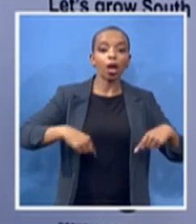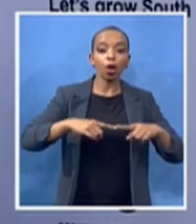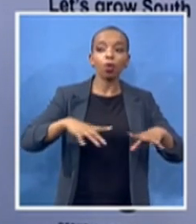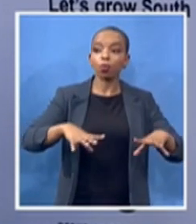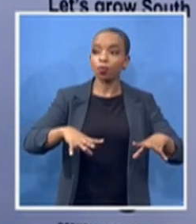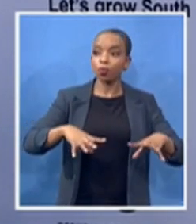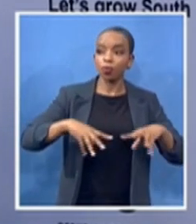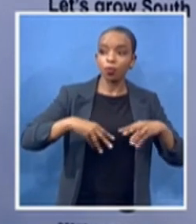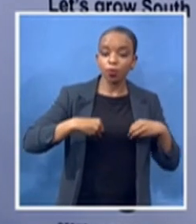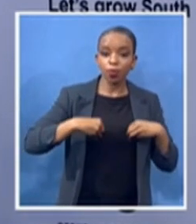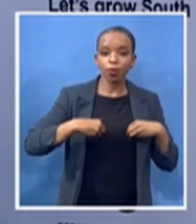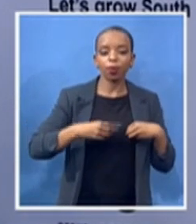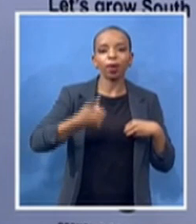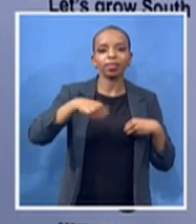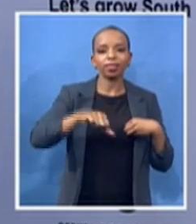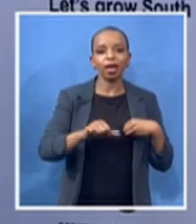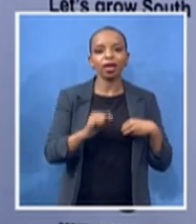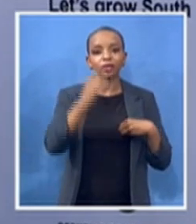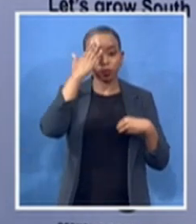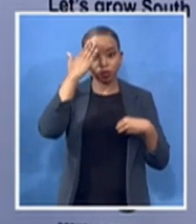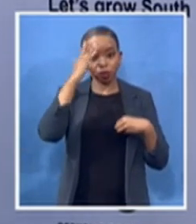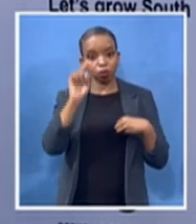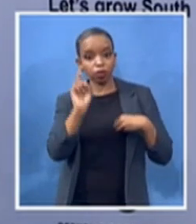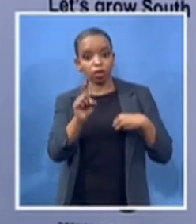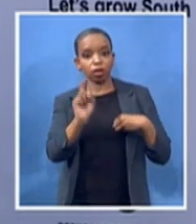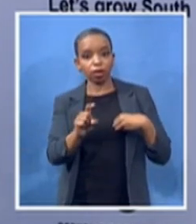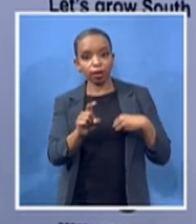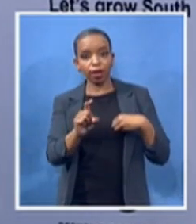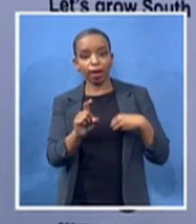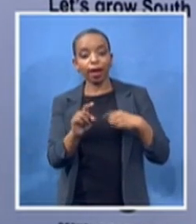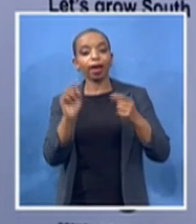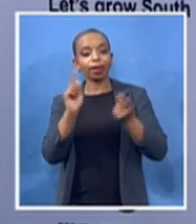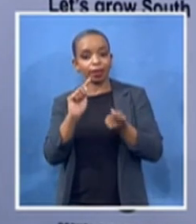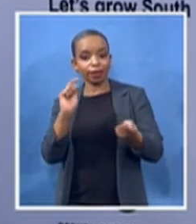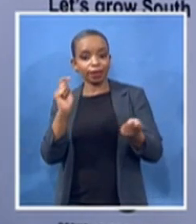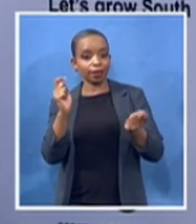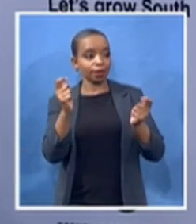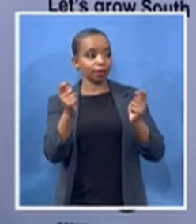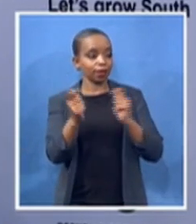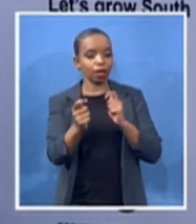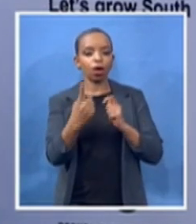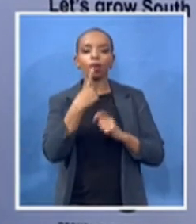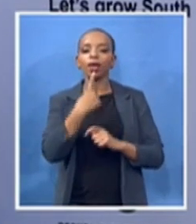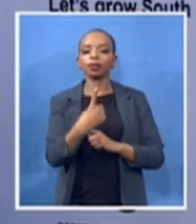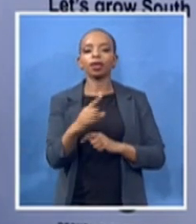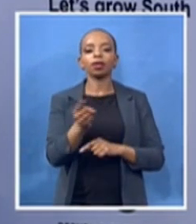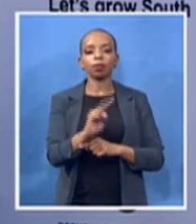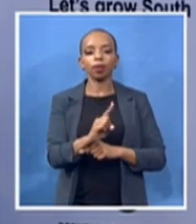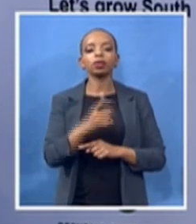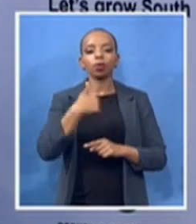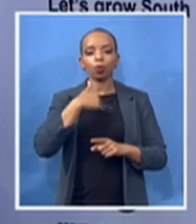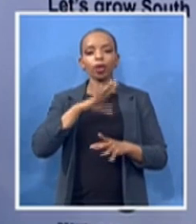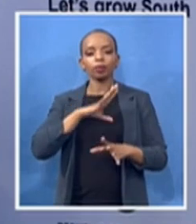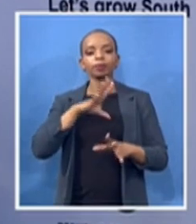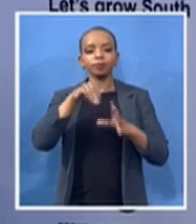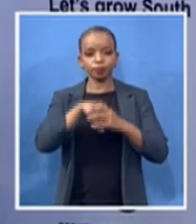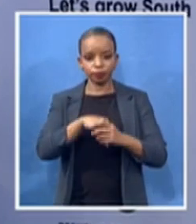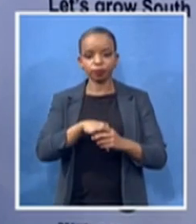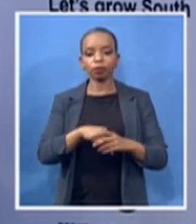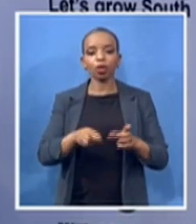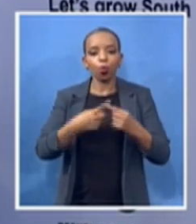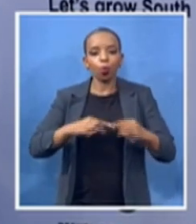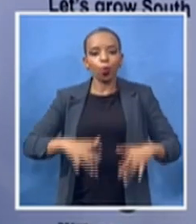amy church we are saying we are part of charlotte mackie we leave charlotte mackie and we will continue to